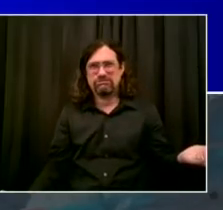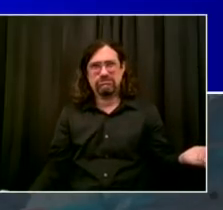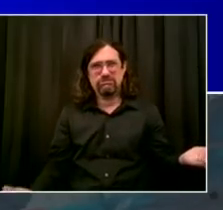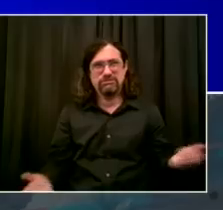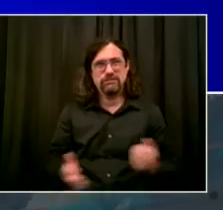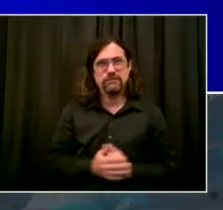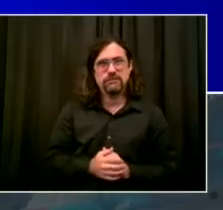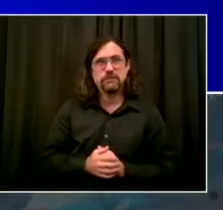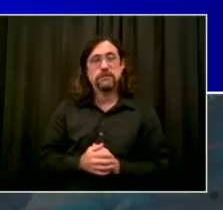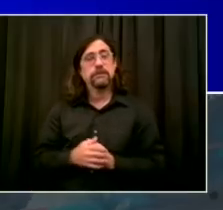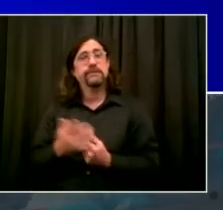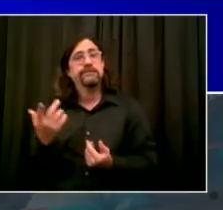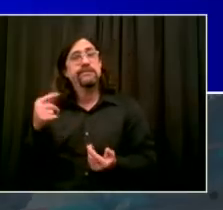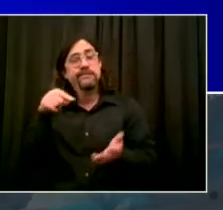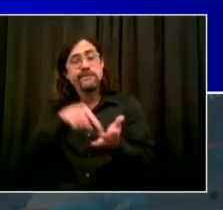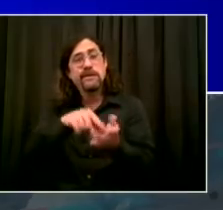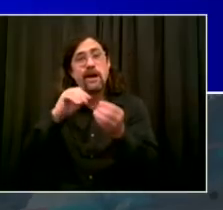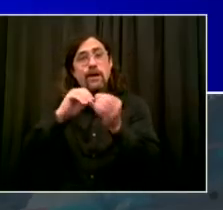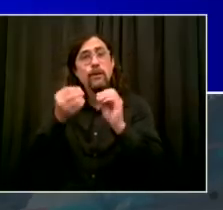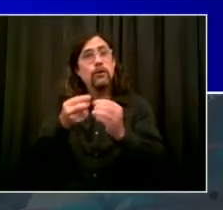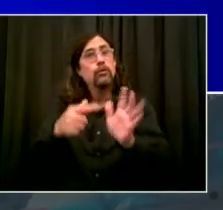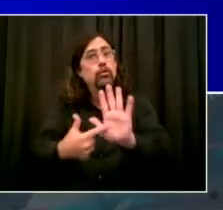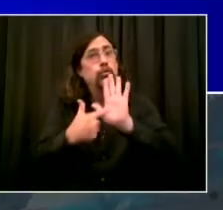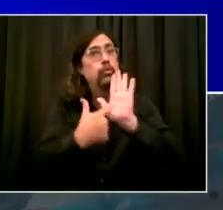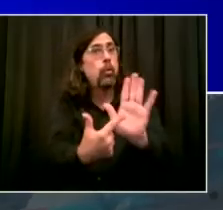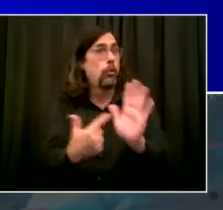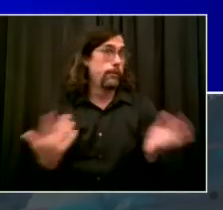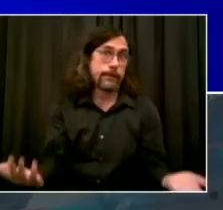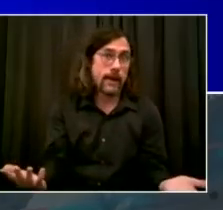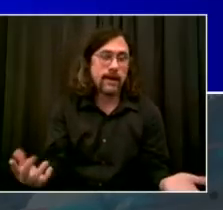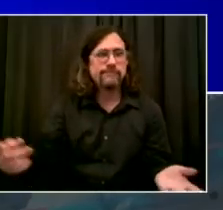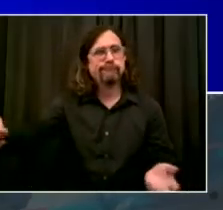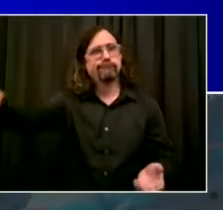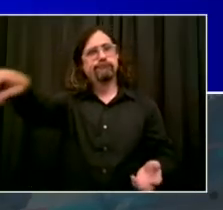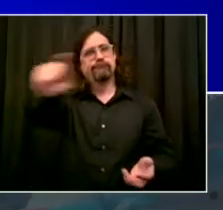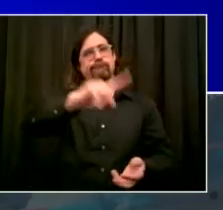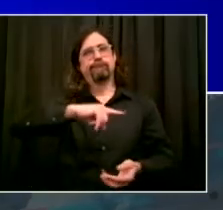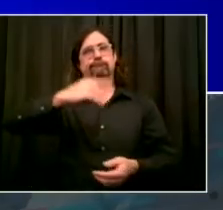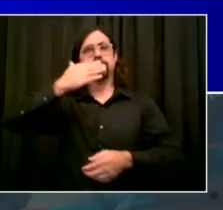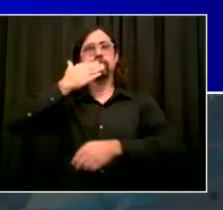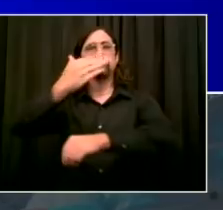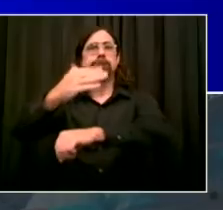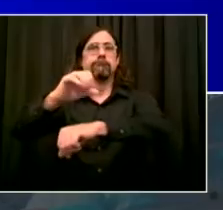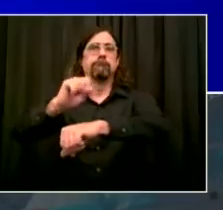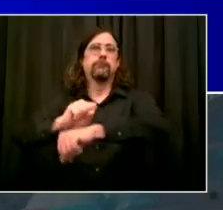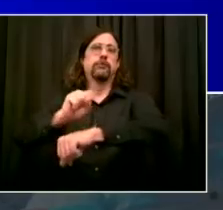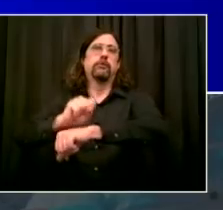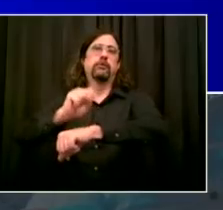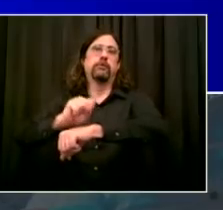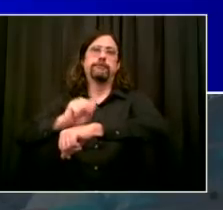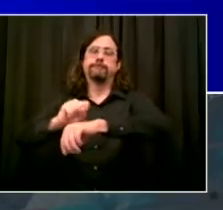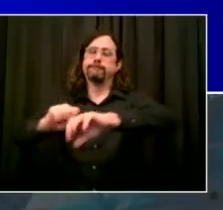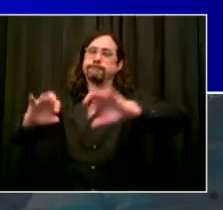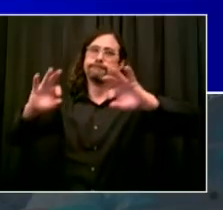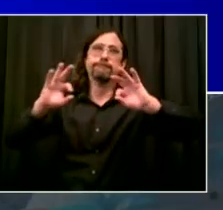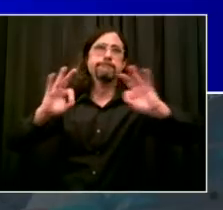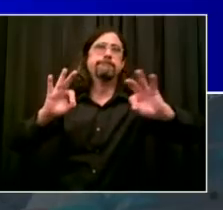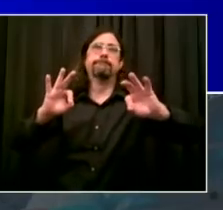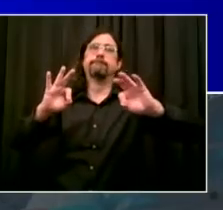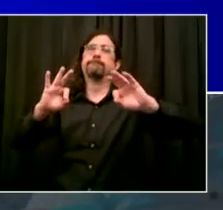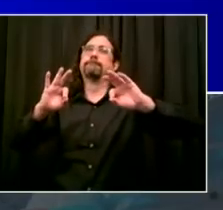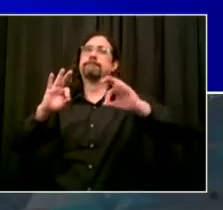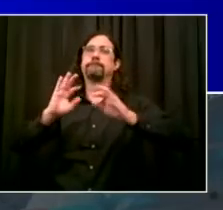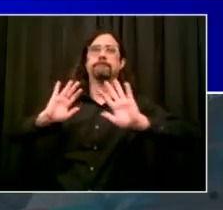case. We're going to continue that throughout this week intensely. And so the more people we test,